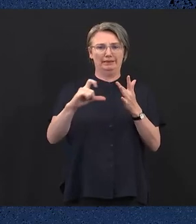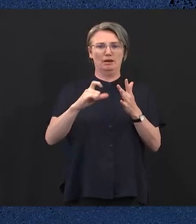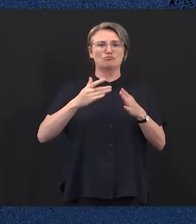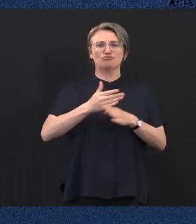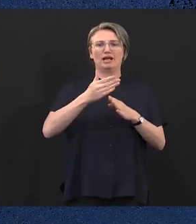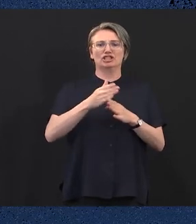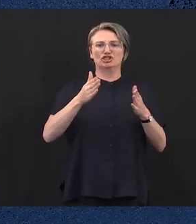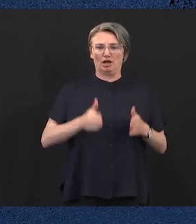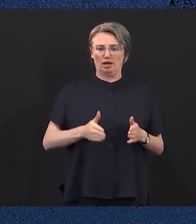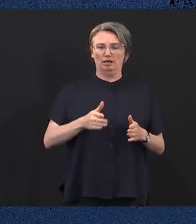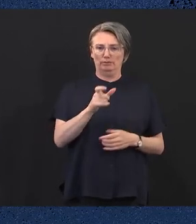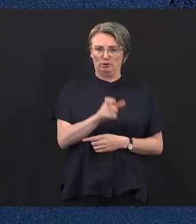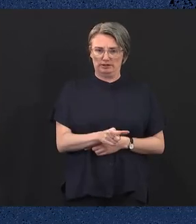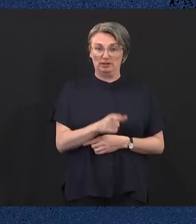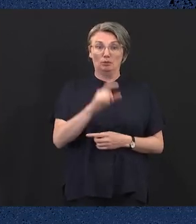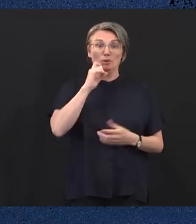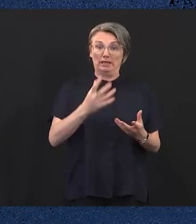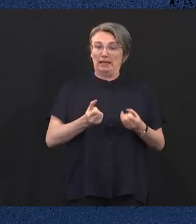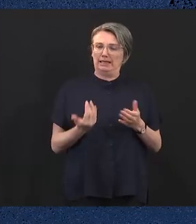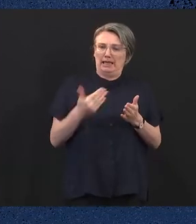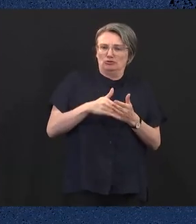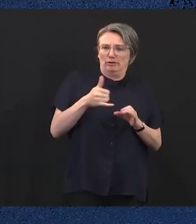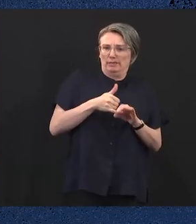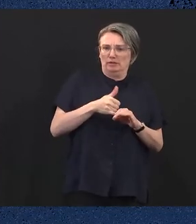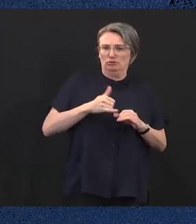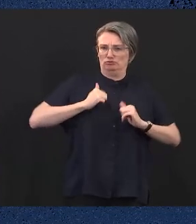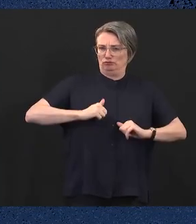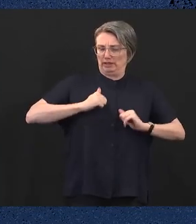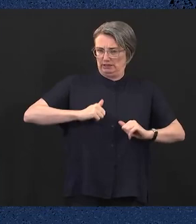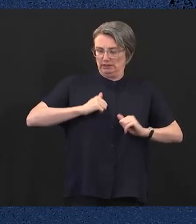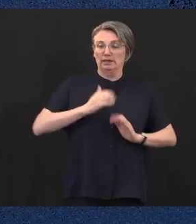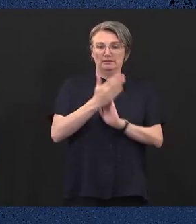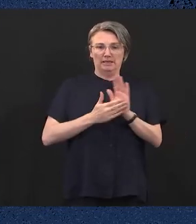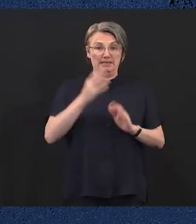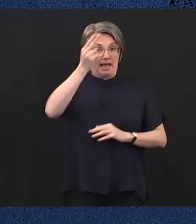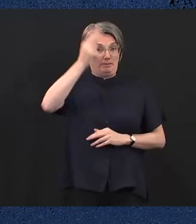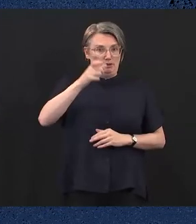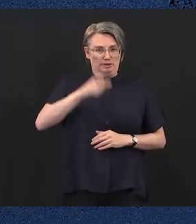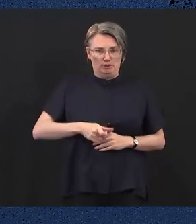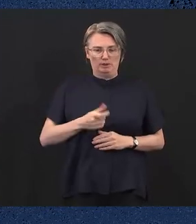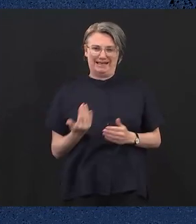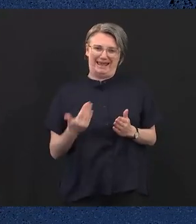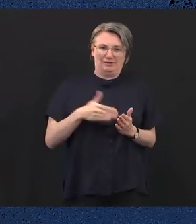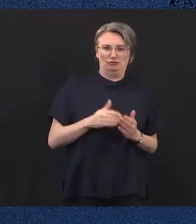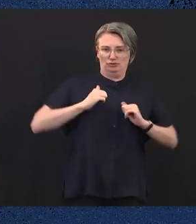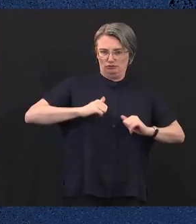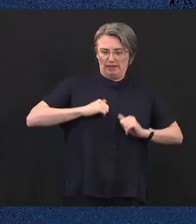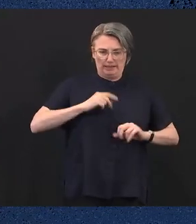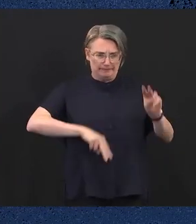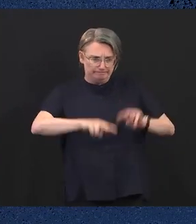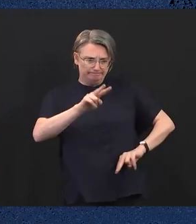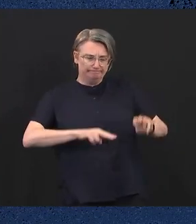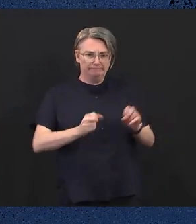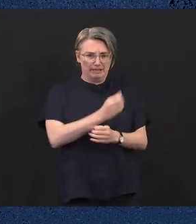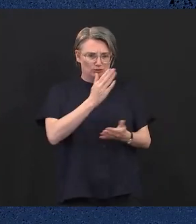advanced clinical training to ensure they are able to assess, diagnose and provide urgent care to patients in the